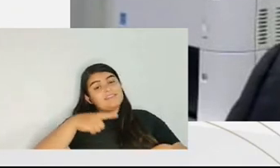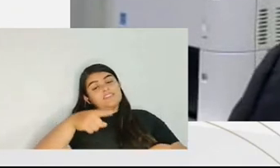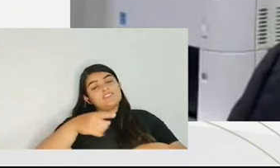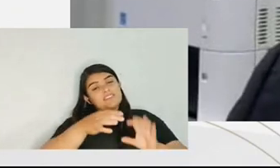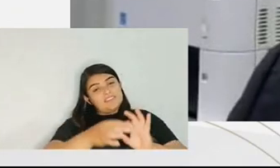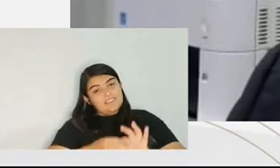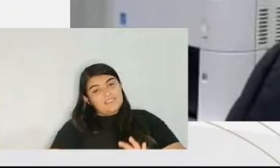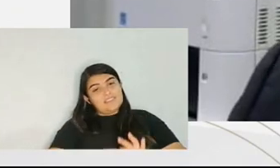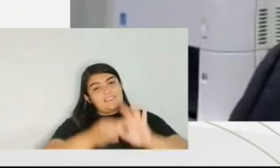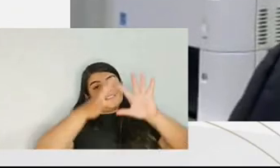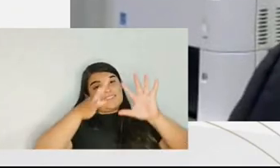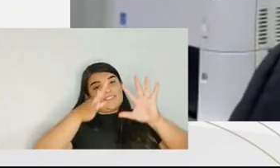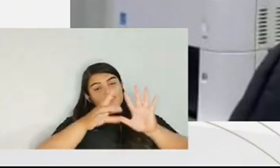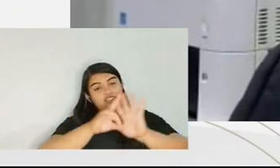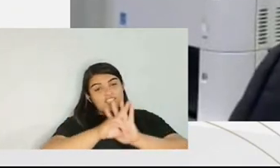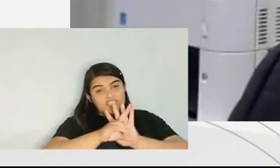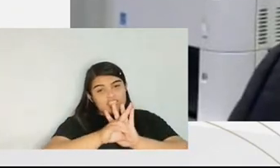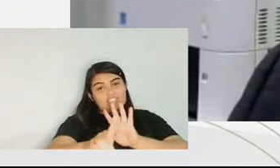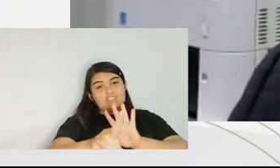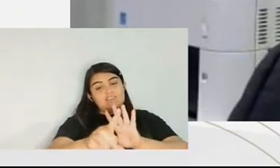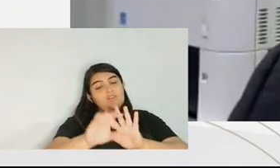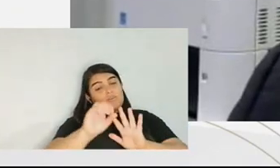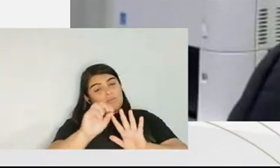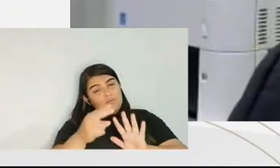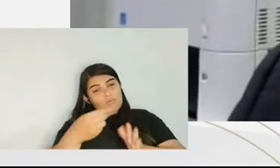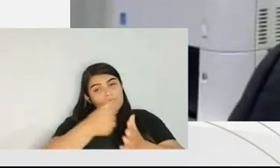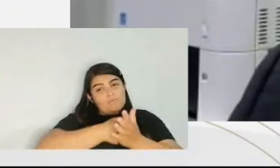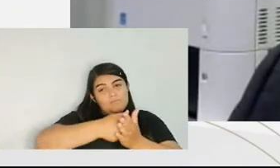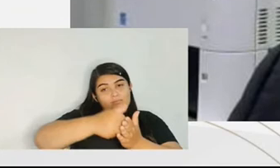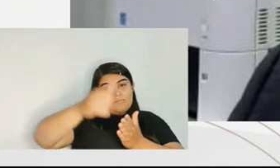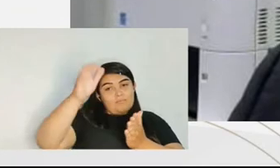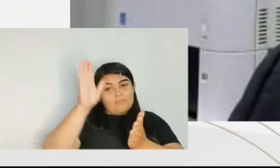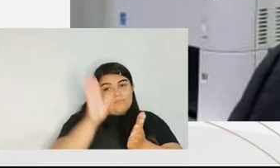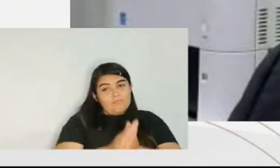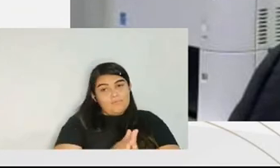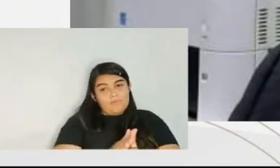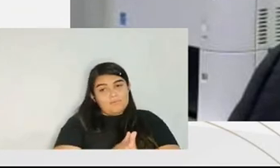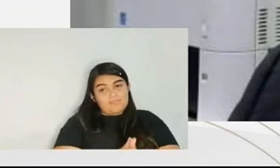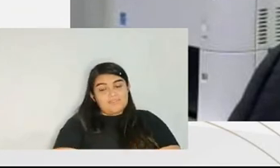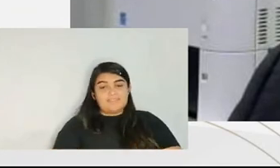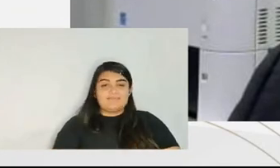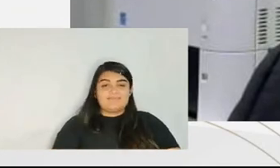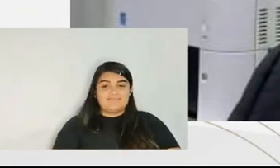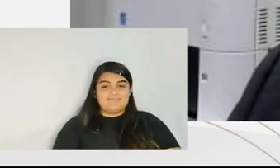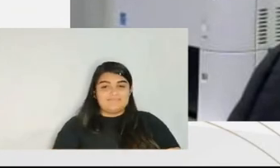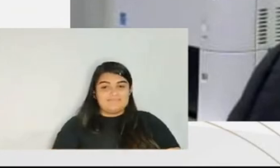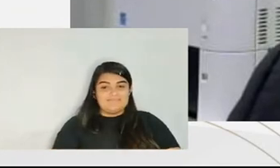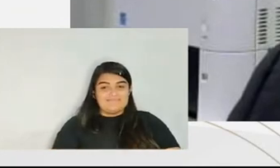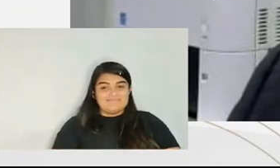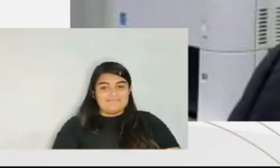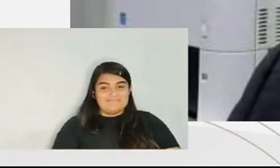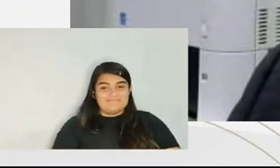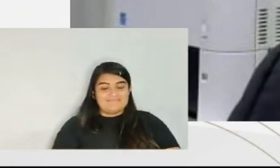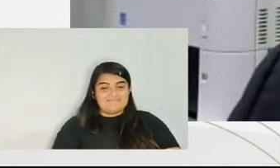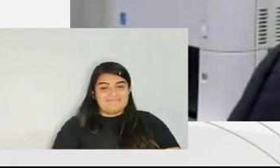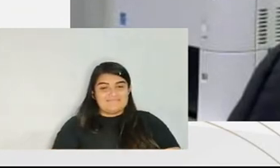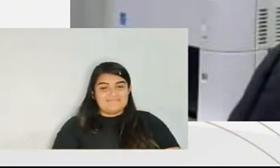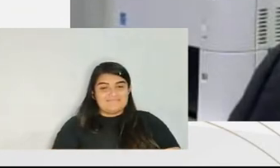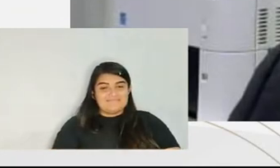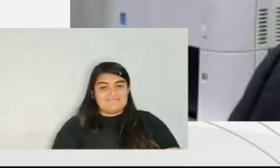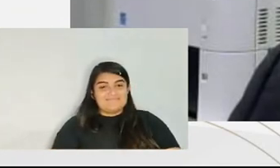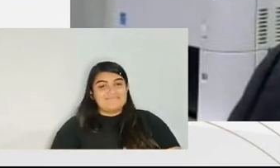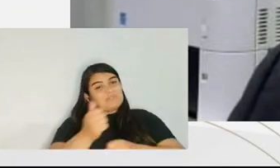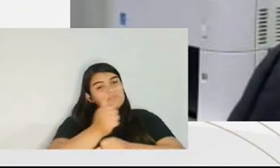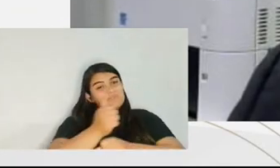you were sentenced, you would get, you only had one choice, to follow your sentence. There was no possibility of any